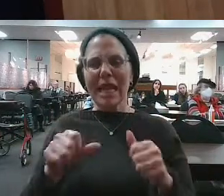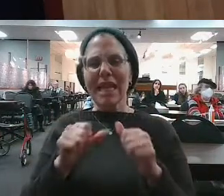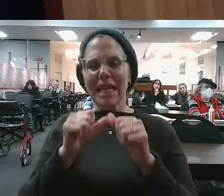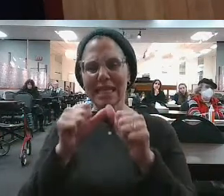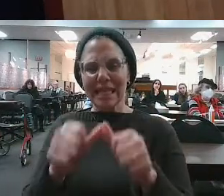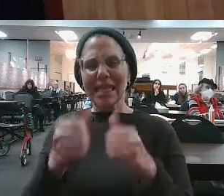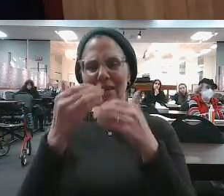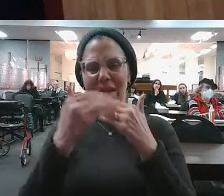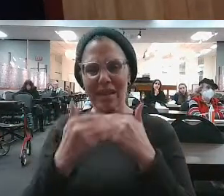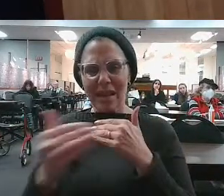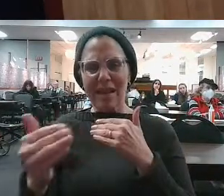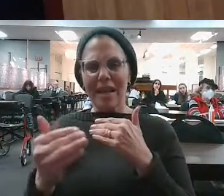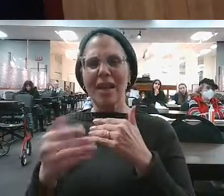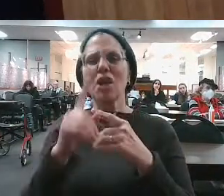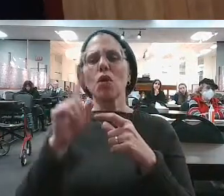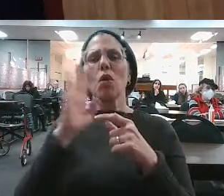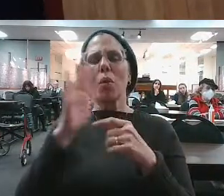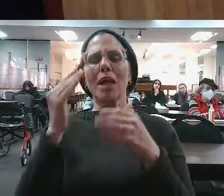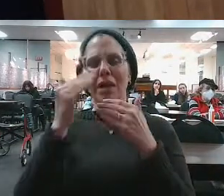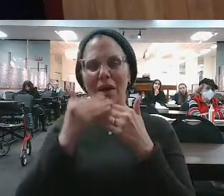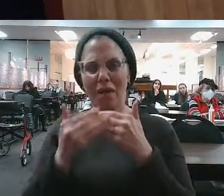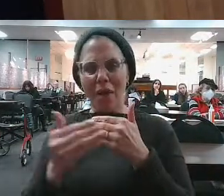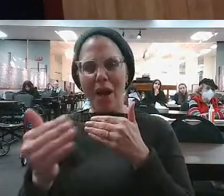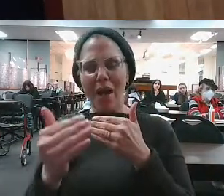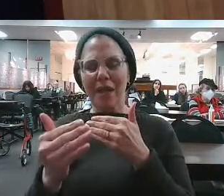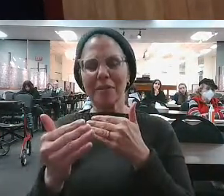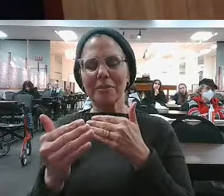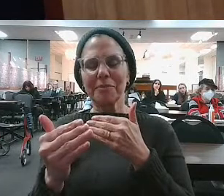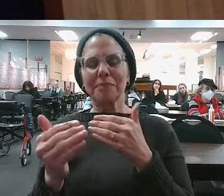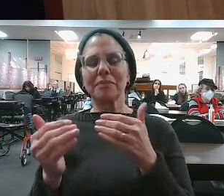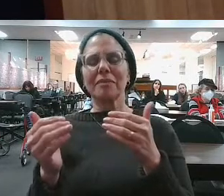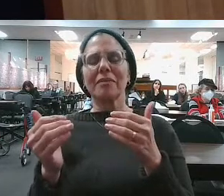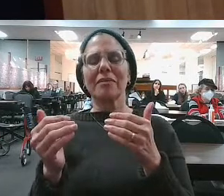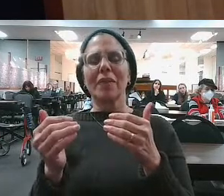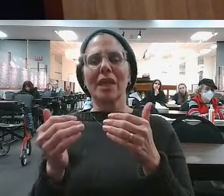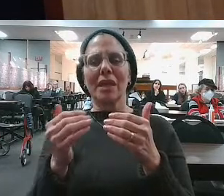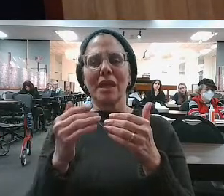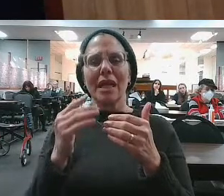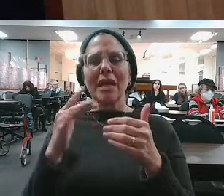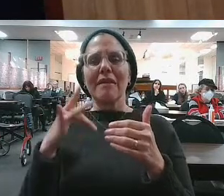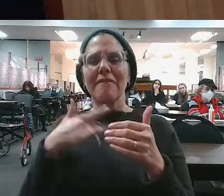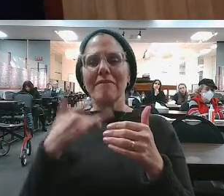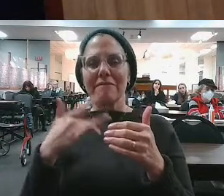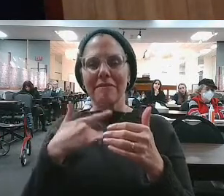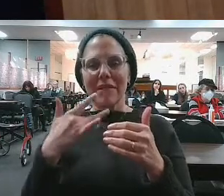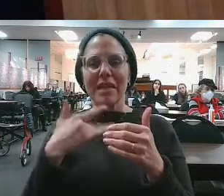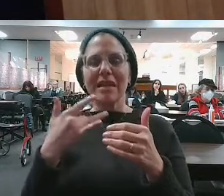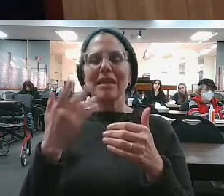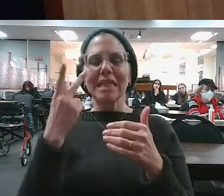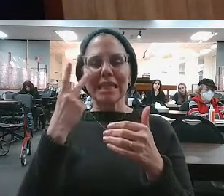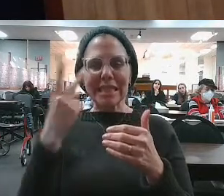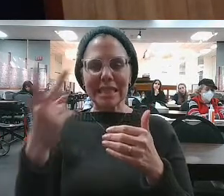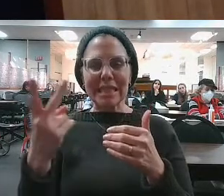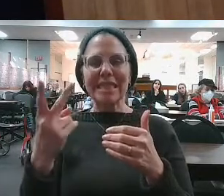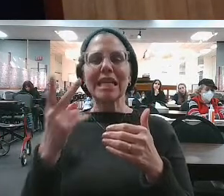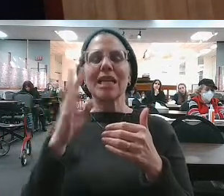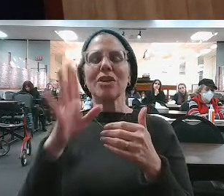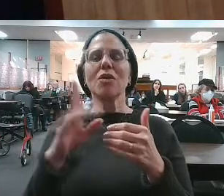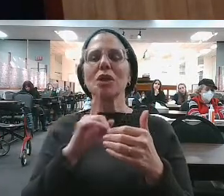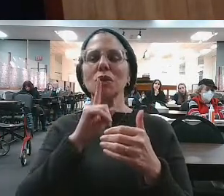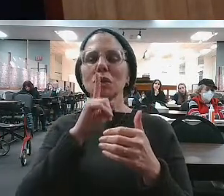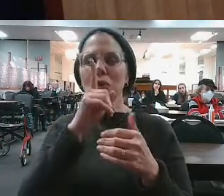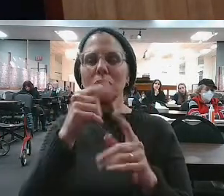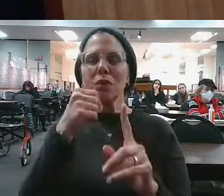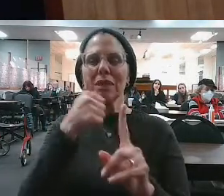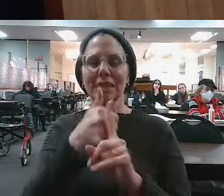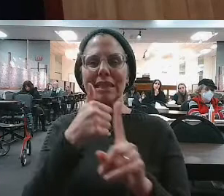of course we'll be able to go on. But more than being able to go on, it's those moments of greatest pain that often give us a window into who we really are.